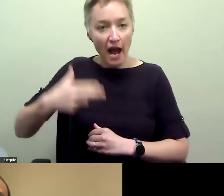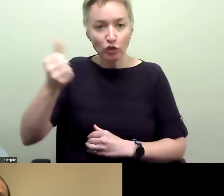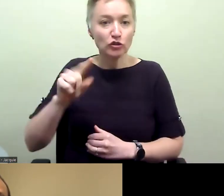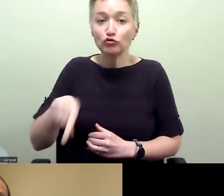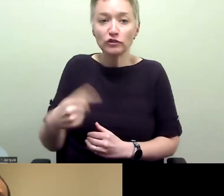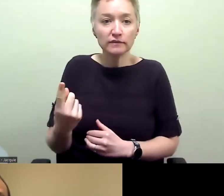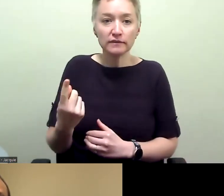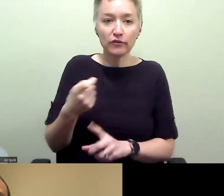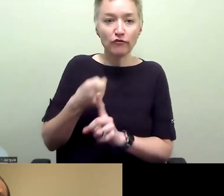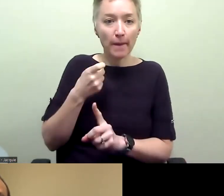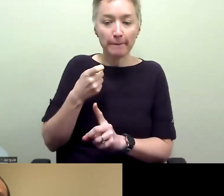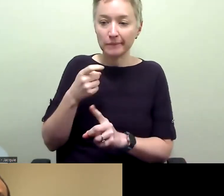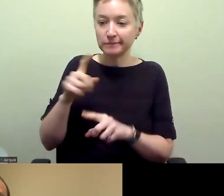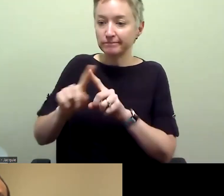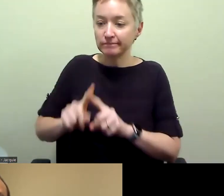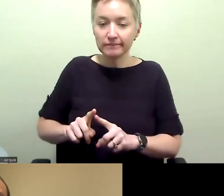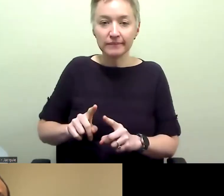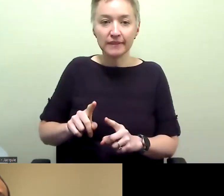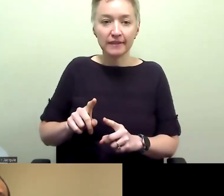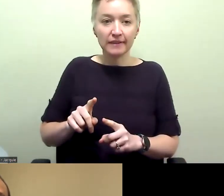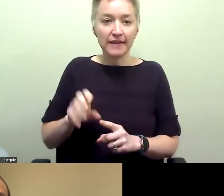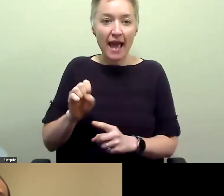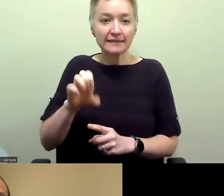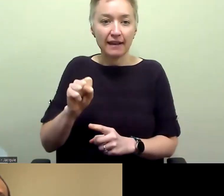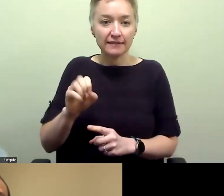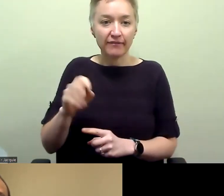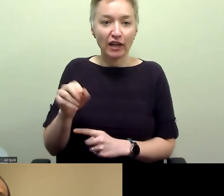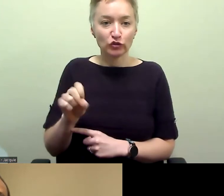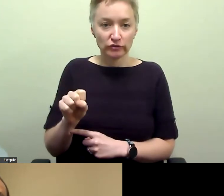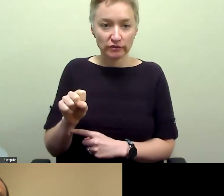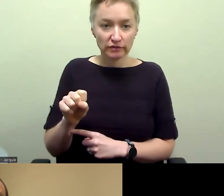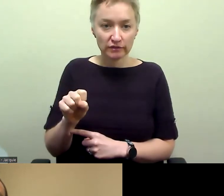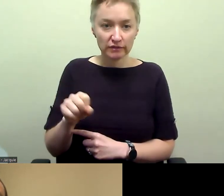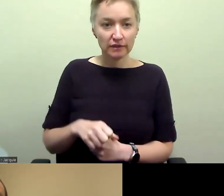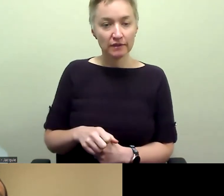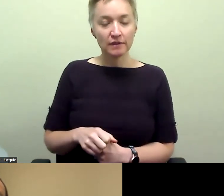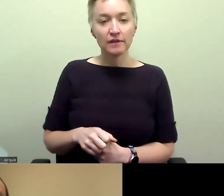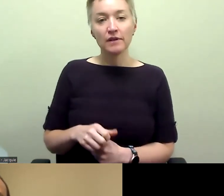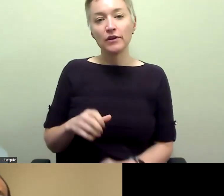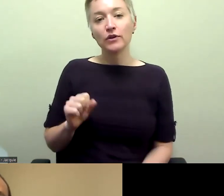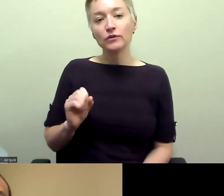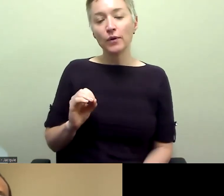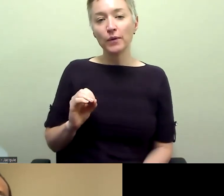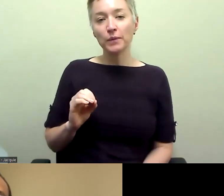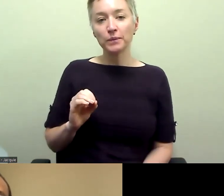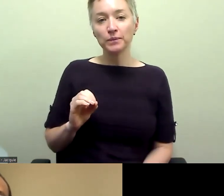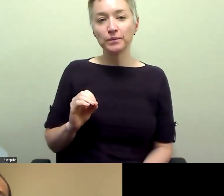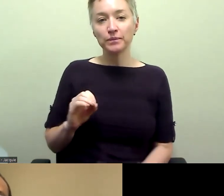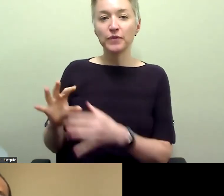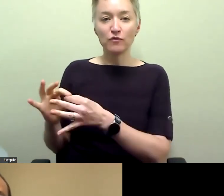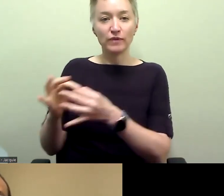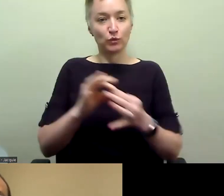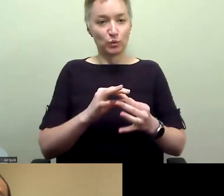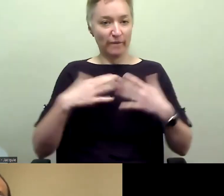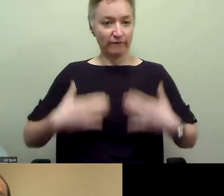on some of the socioeconomic factors, um, that they are living in. so tying it back to the physical